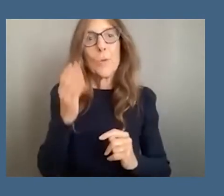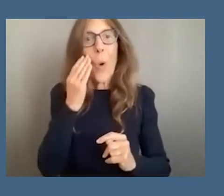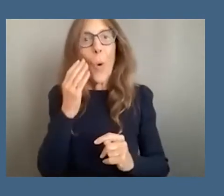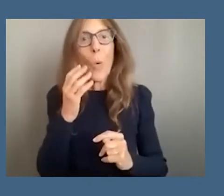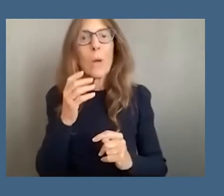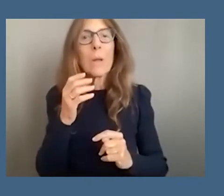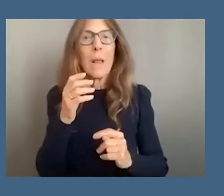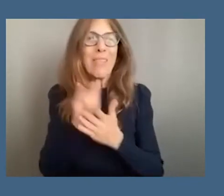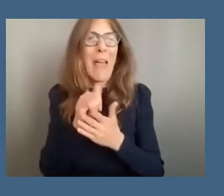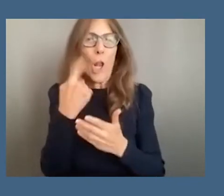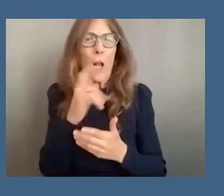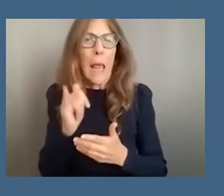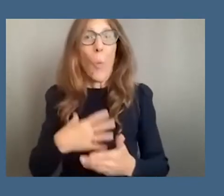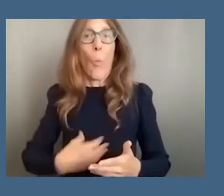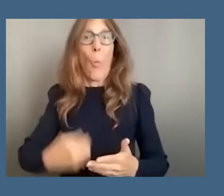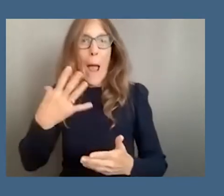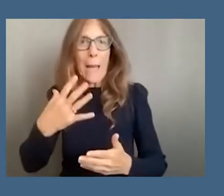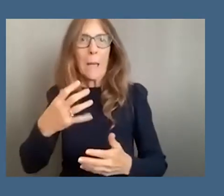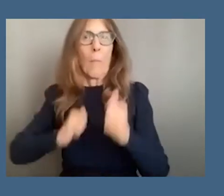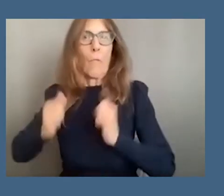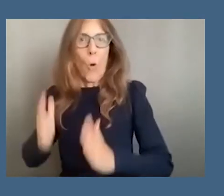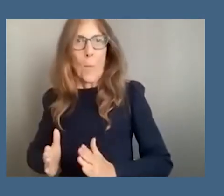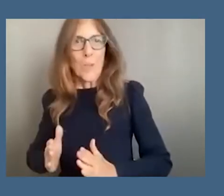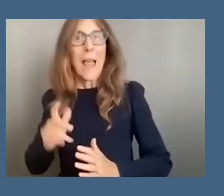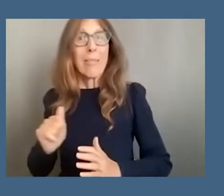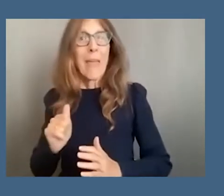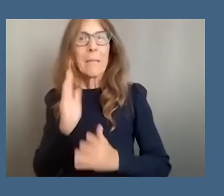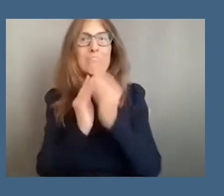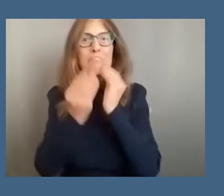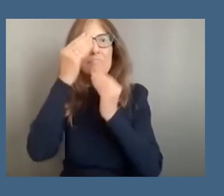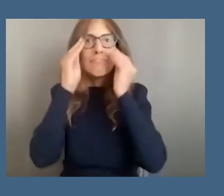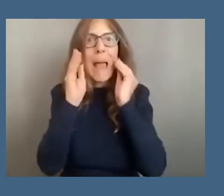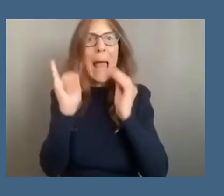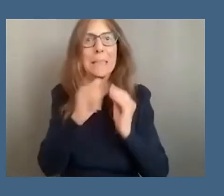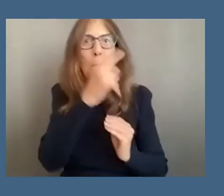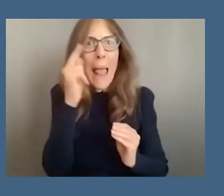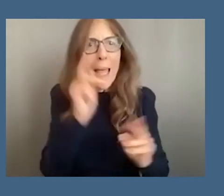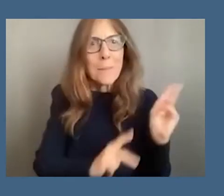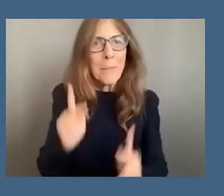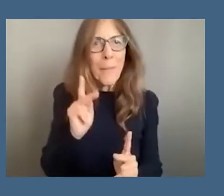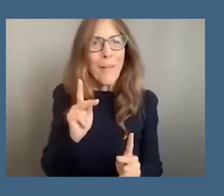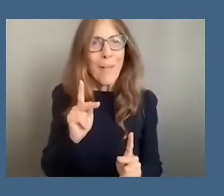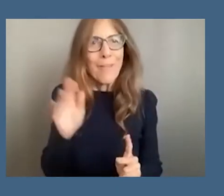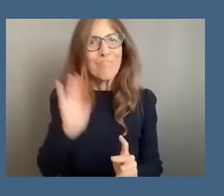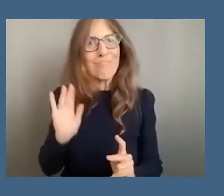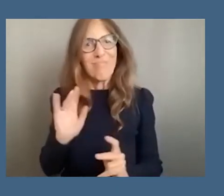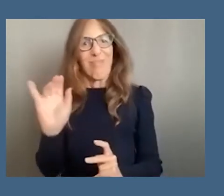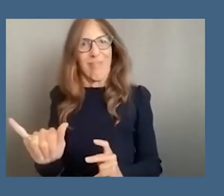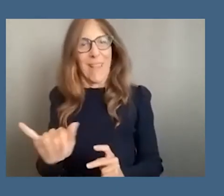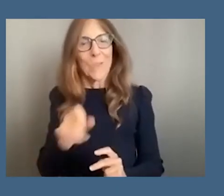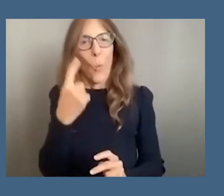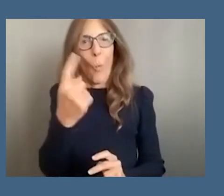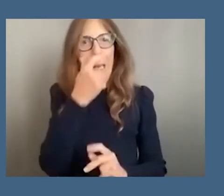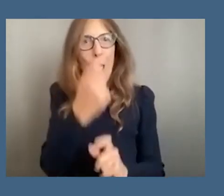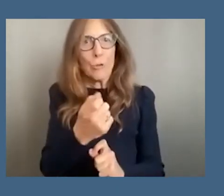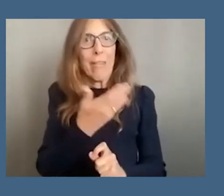performers majority male uh performed as black uh people diasporic peoples um one of the interesting factors of this is that